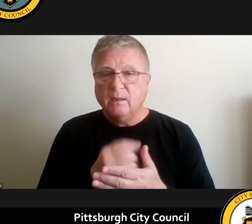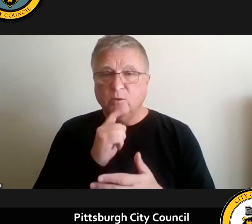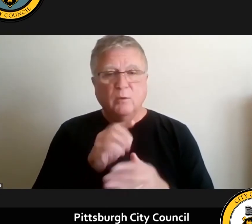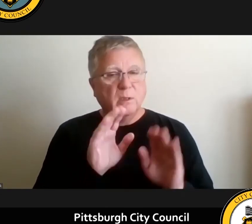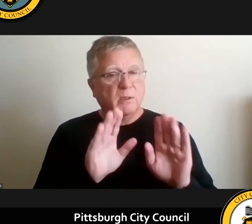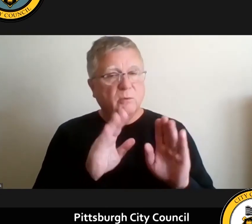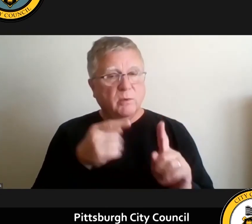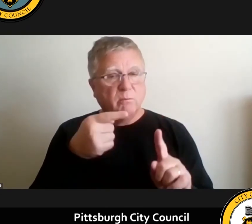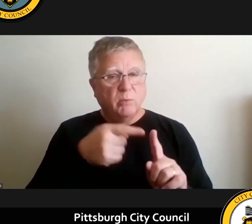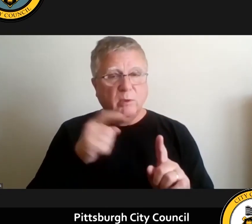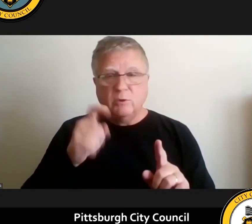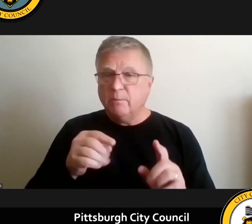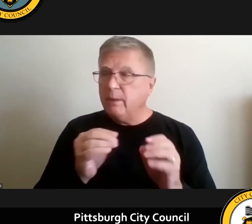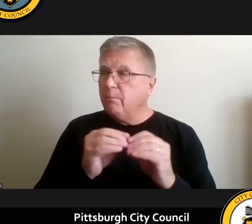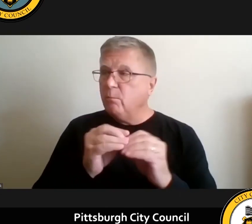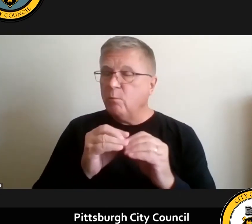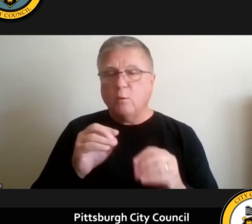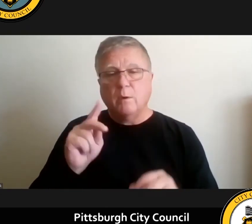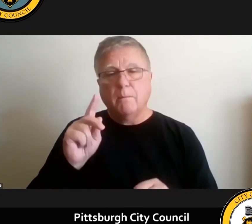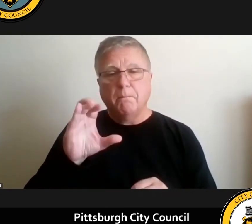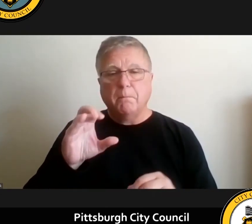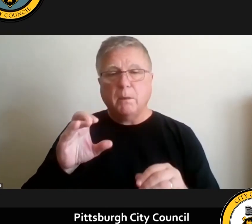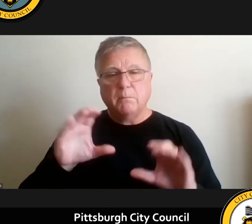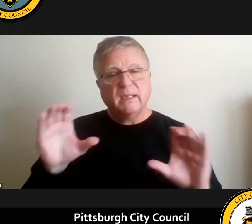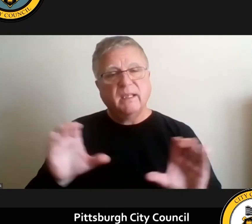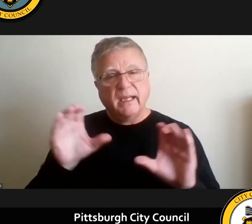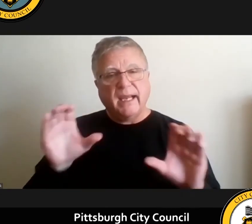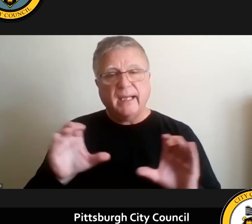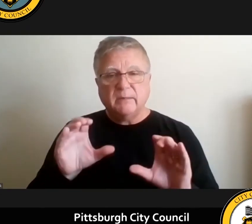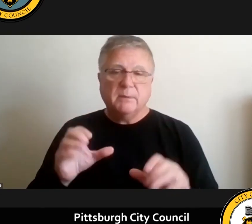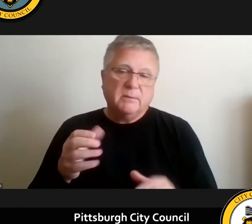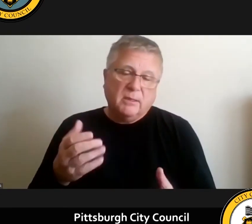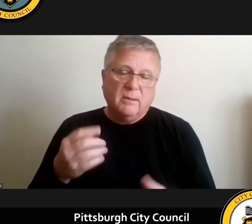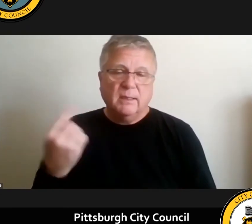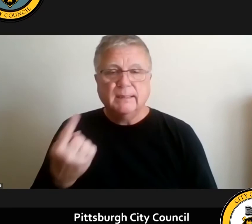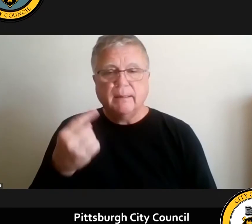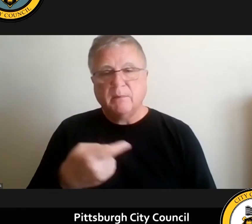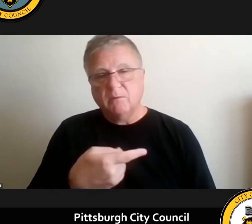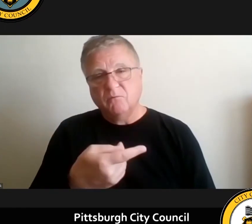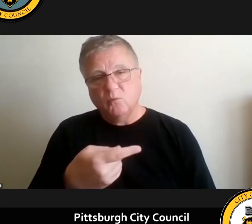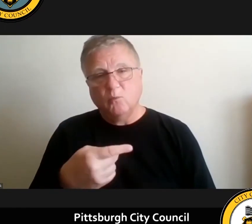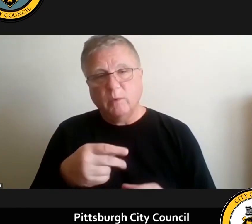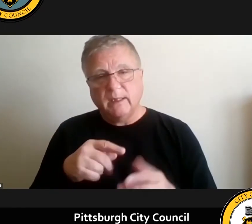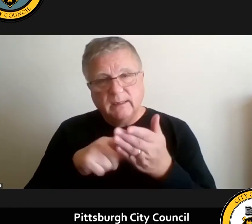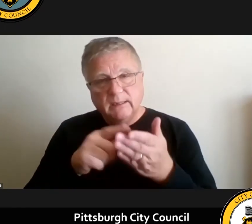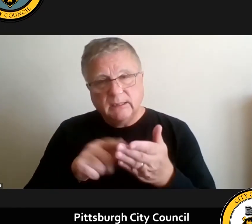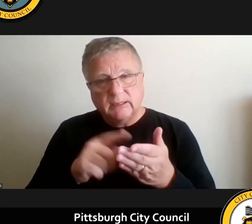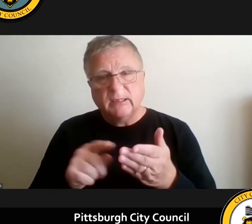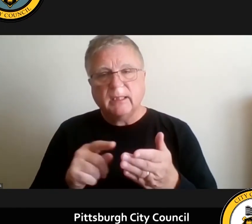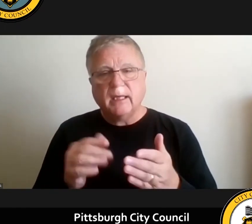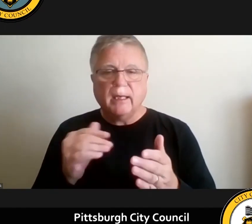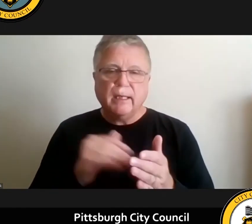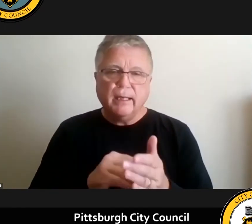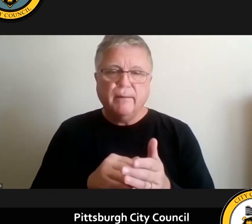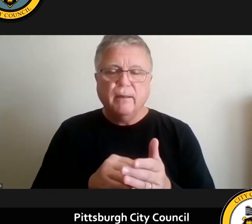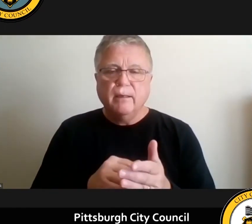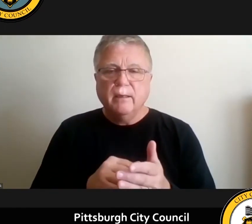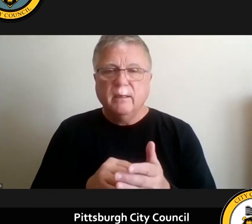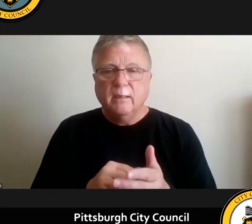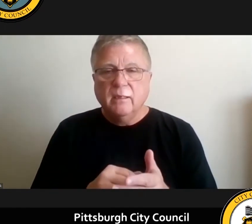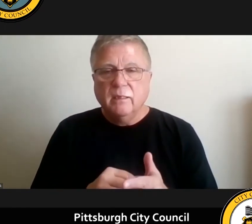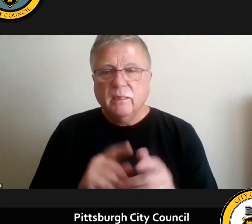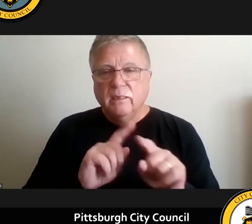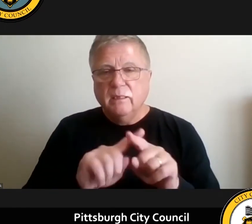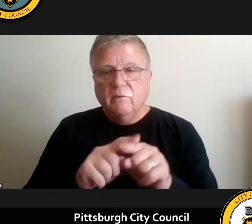more public engagement um so yeah that's something that we can look at as well uh different um places in the